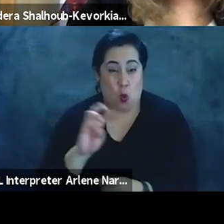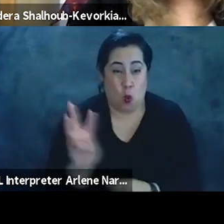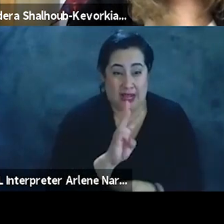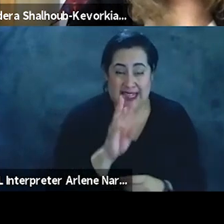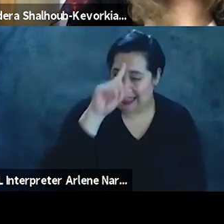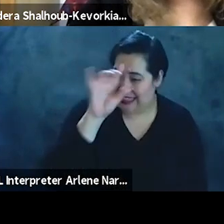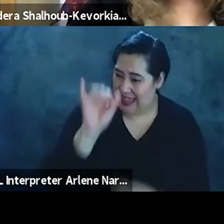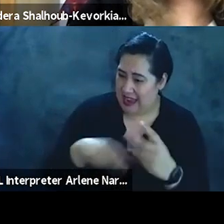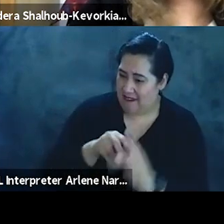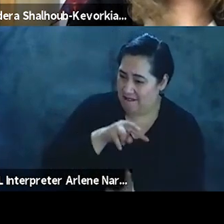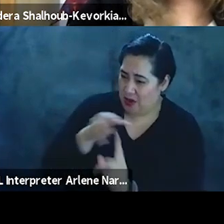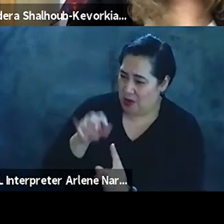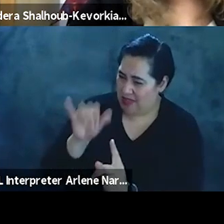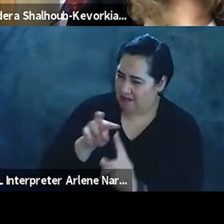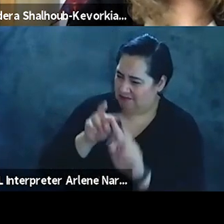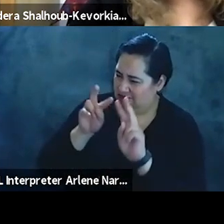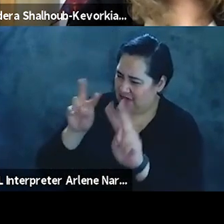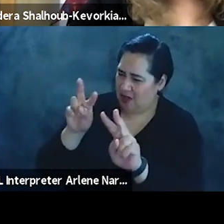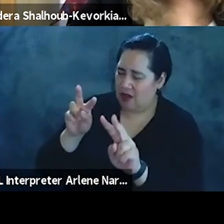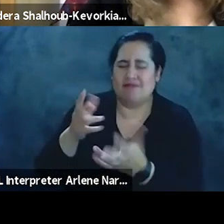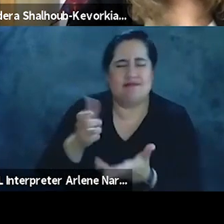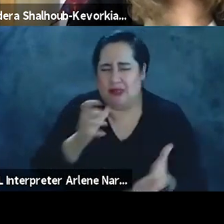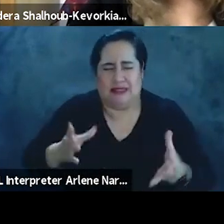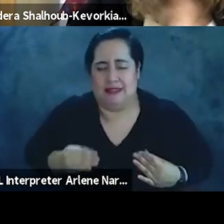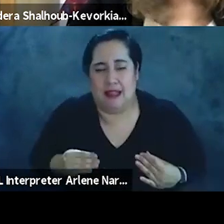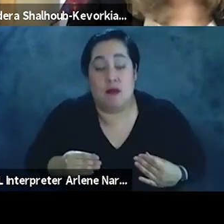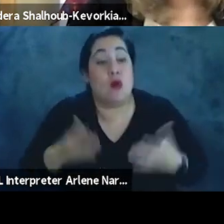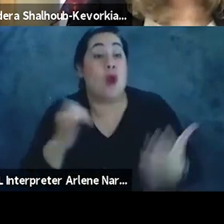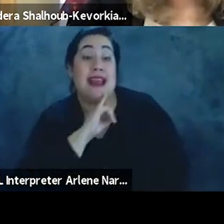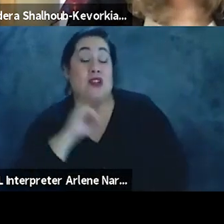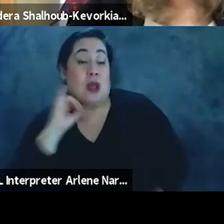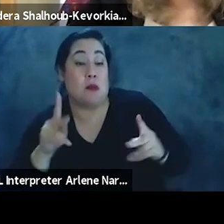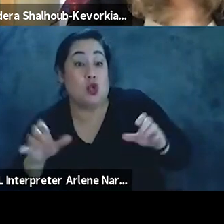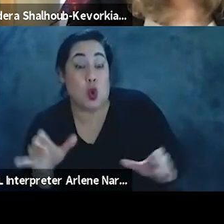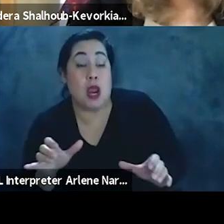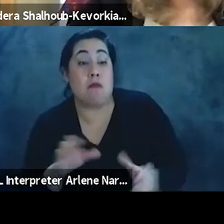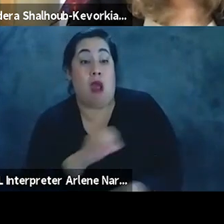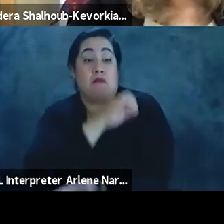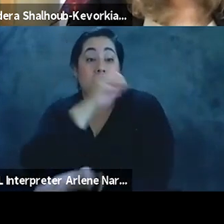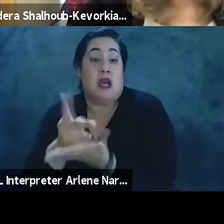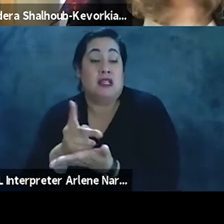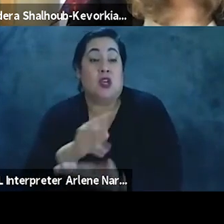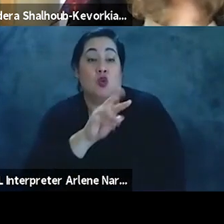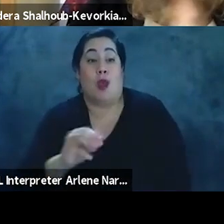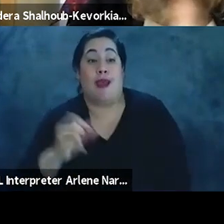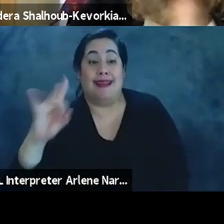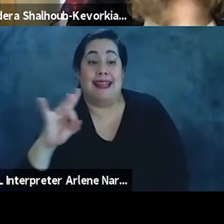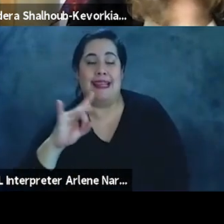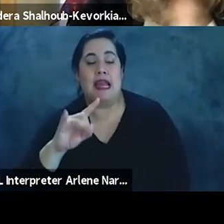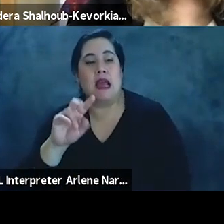that kind of view on that outlook. And so what the Israelis are doing by passing the 2018 nation state law that now that are